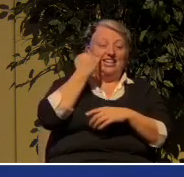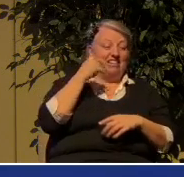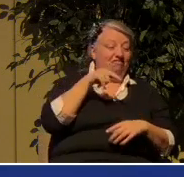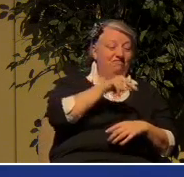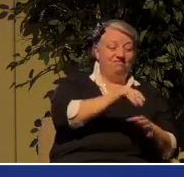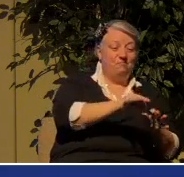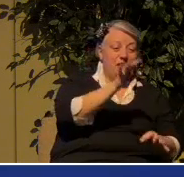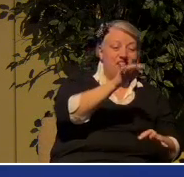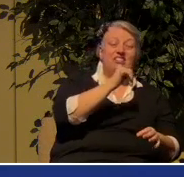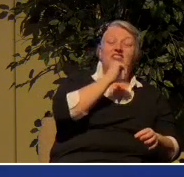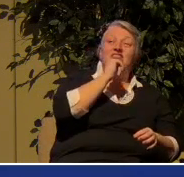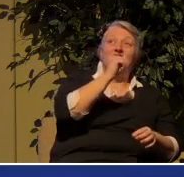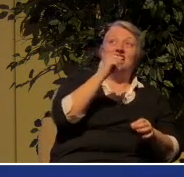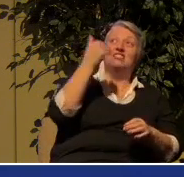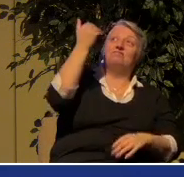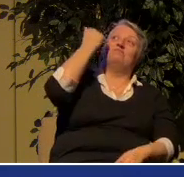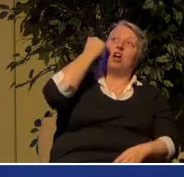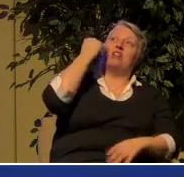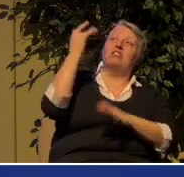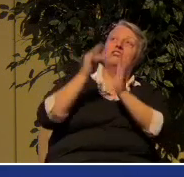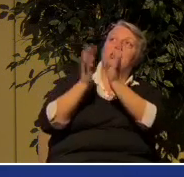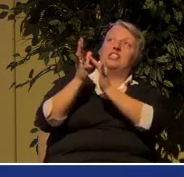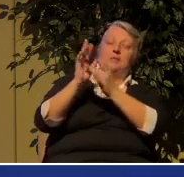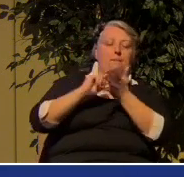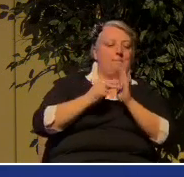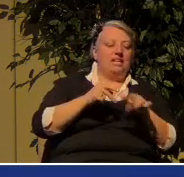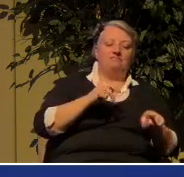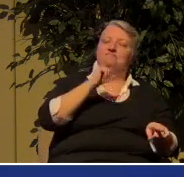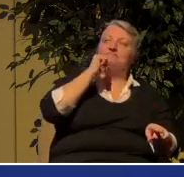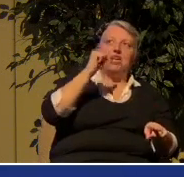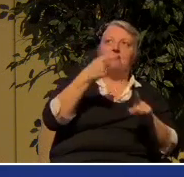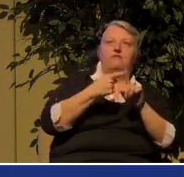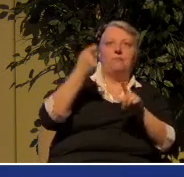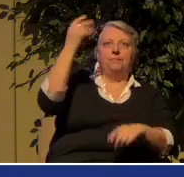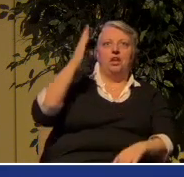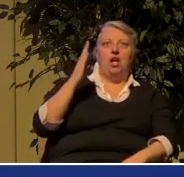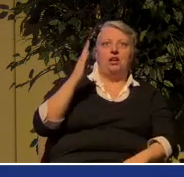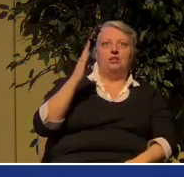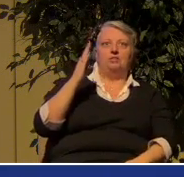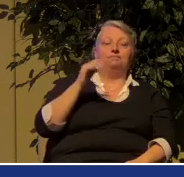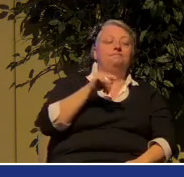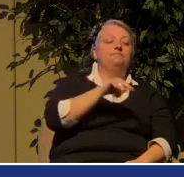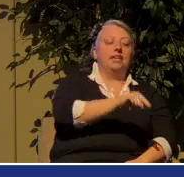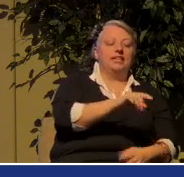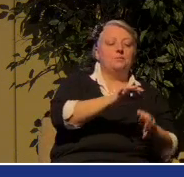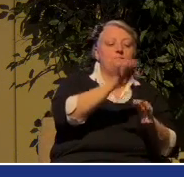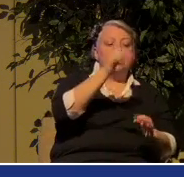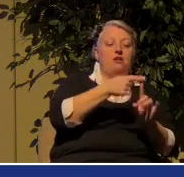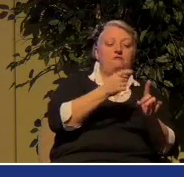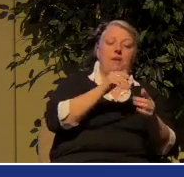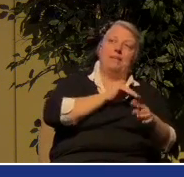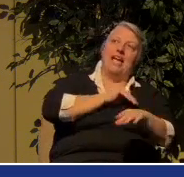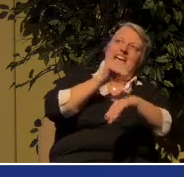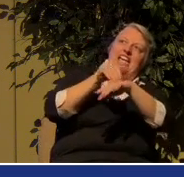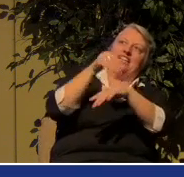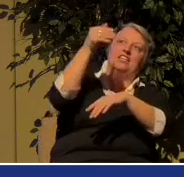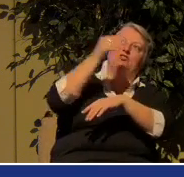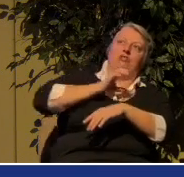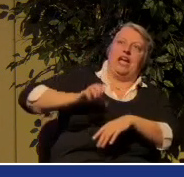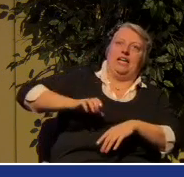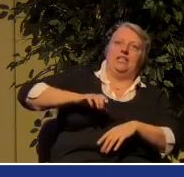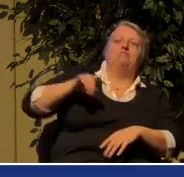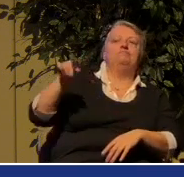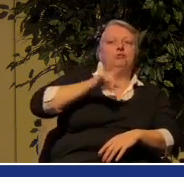acknowledge Jesus is not from God. This is the spirit of the Antichrist, which you have heard is coming